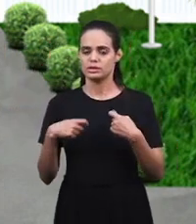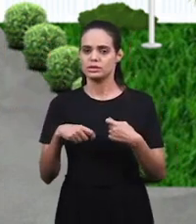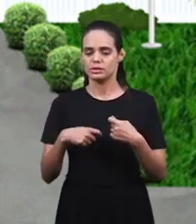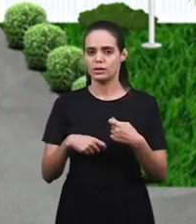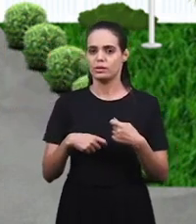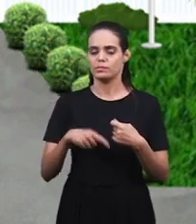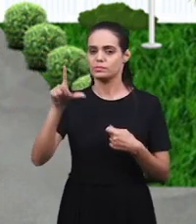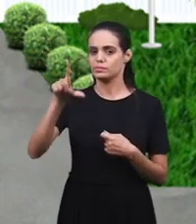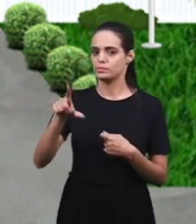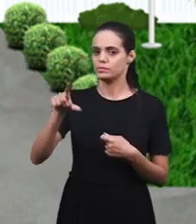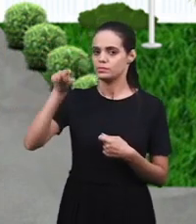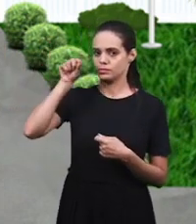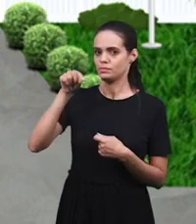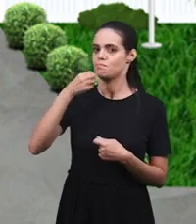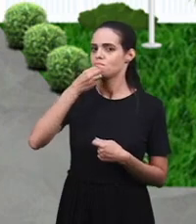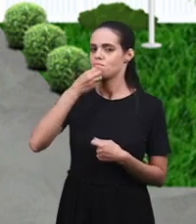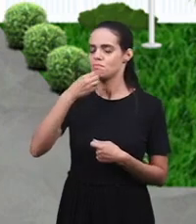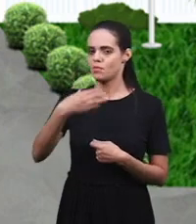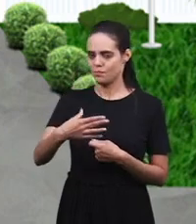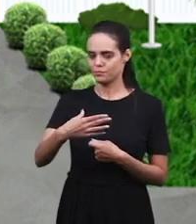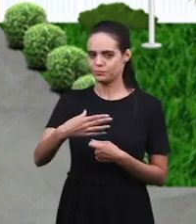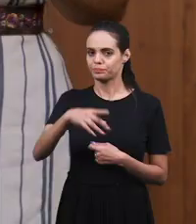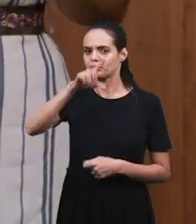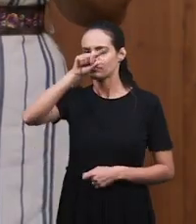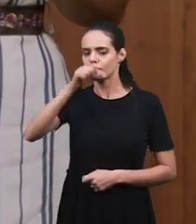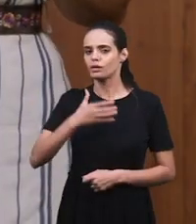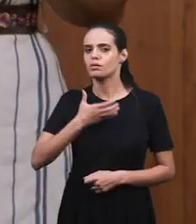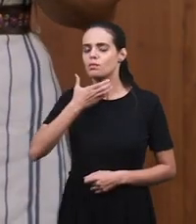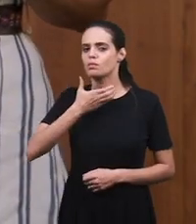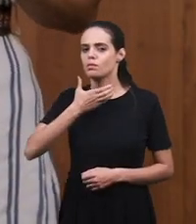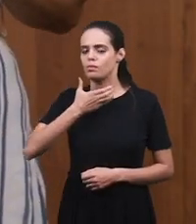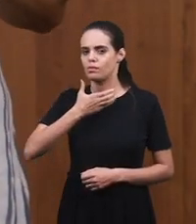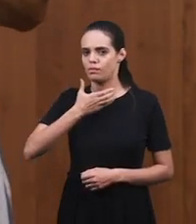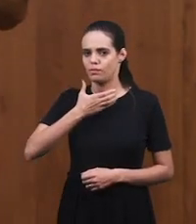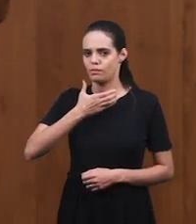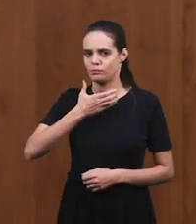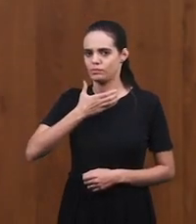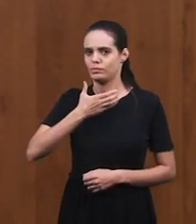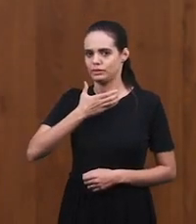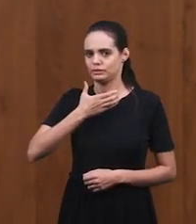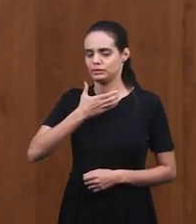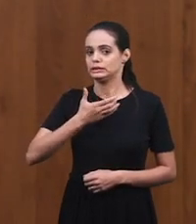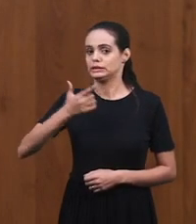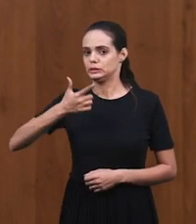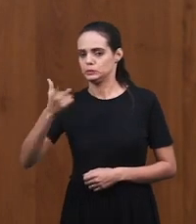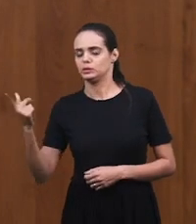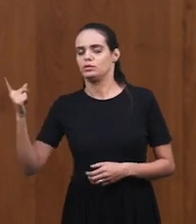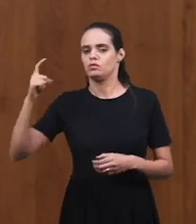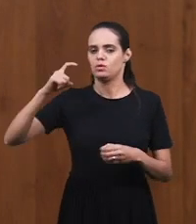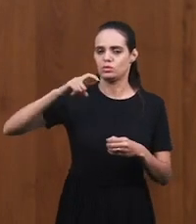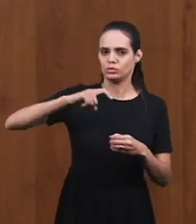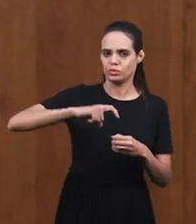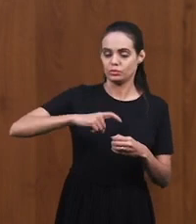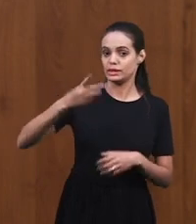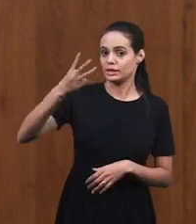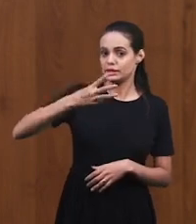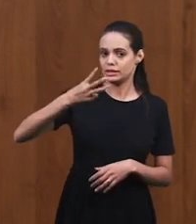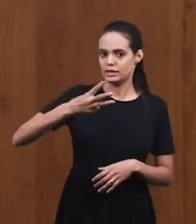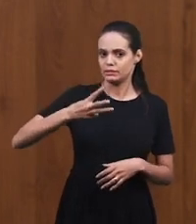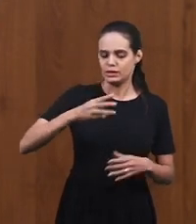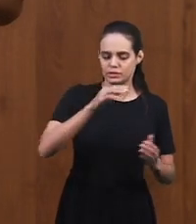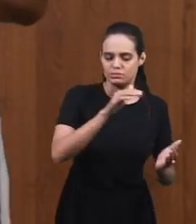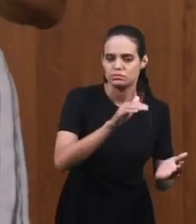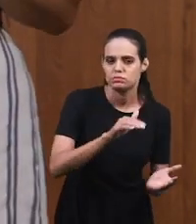need to choose to serve the Lord. So the dove came back. And then Noah sends out the dove the third time.